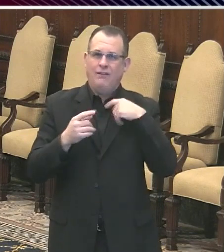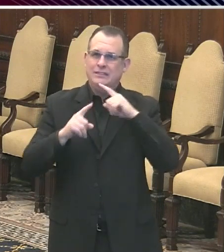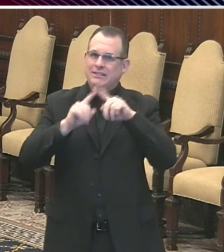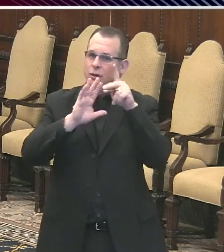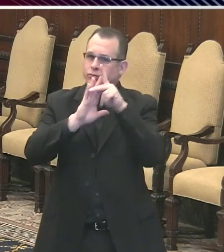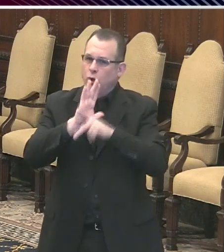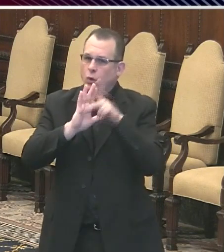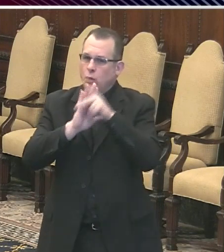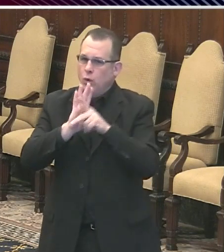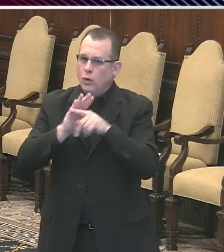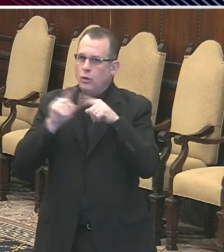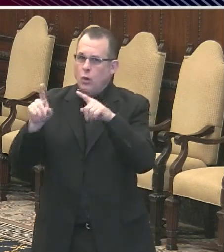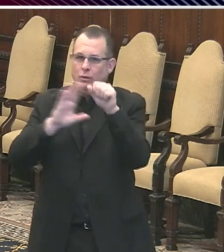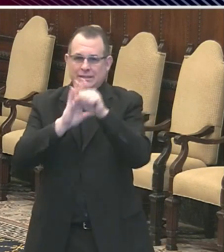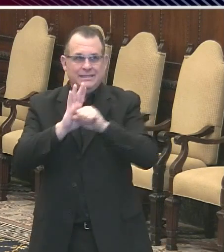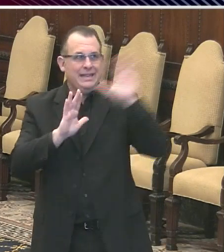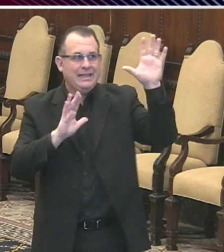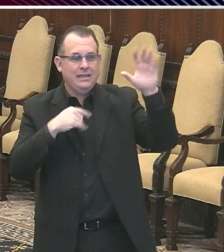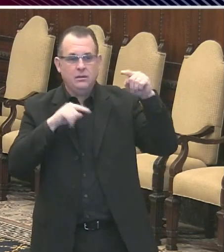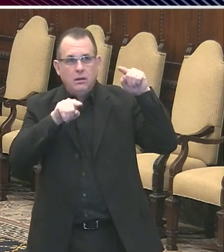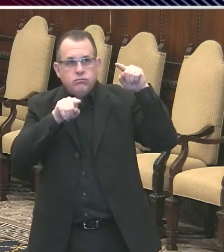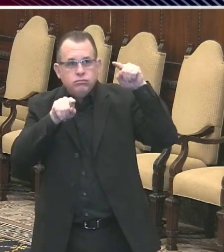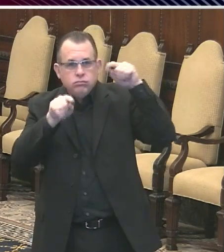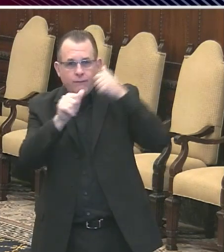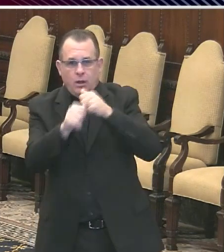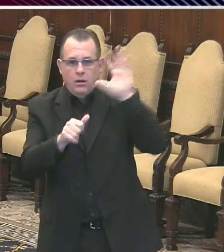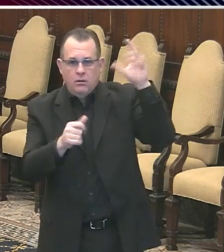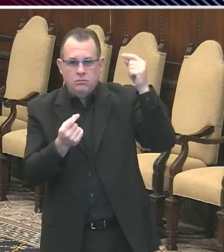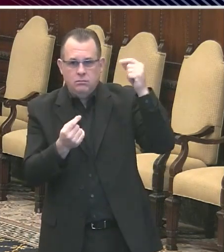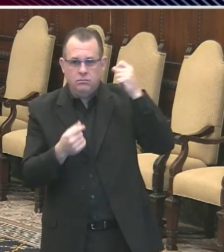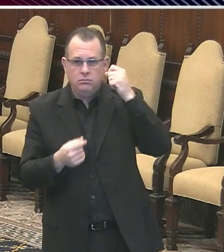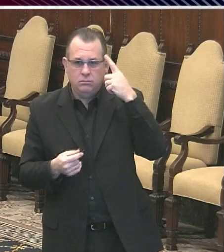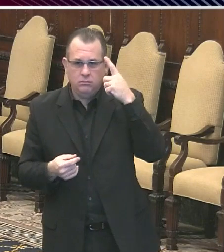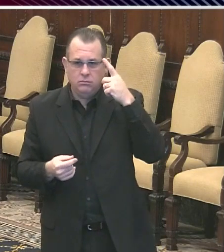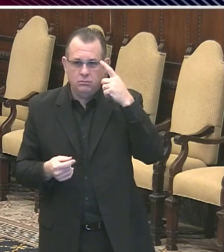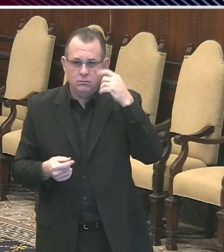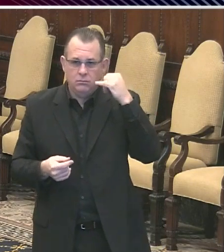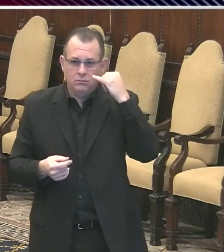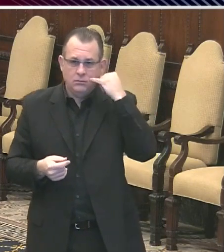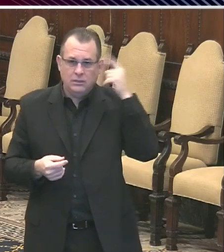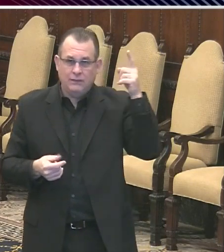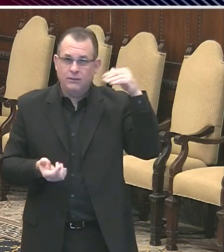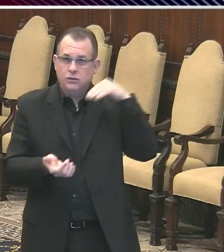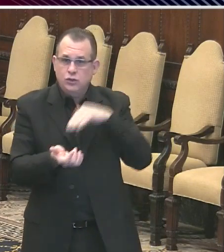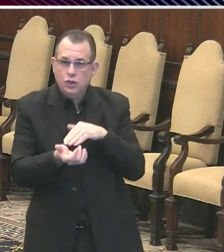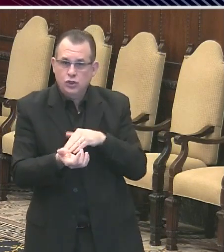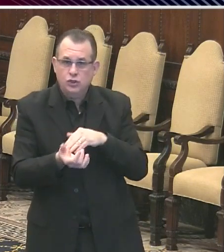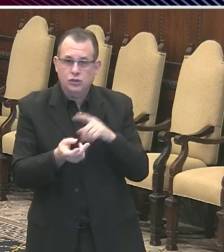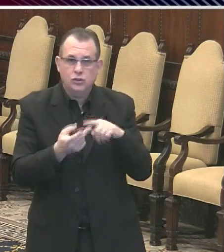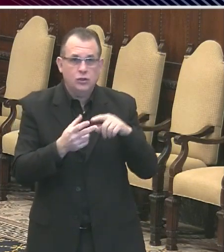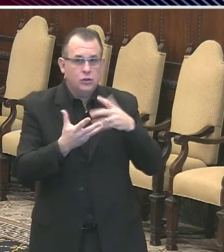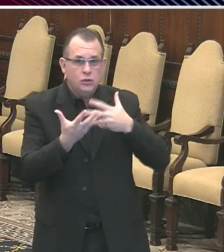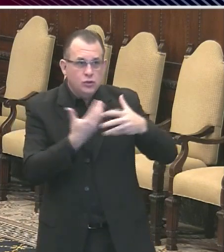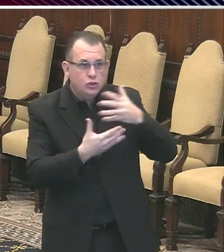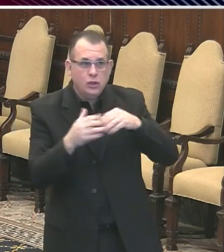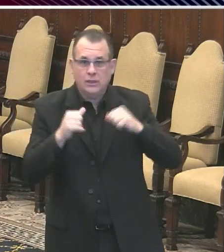the state's protocols. And we don't do anything unless medical and science folks like Dr. Farley tell us it's okay.